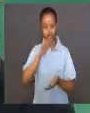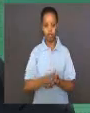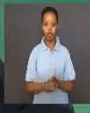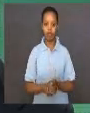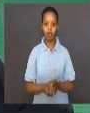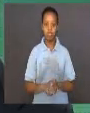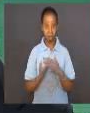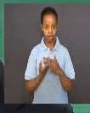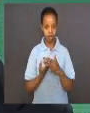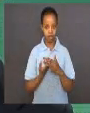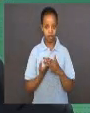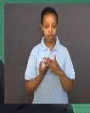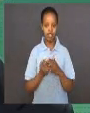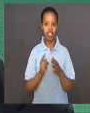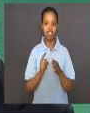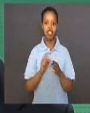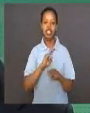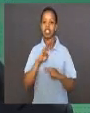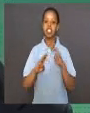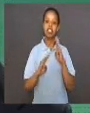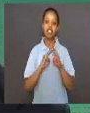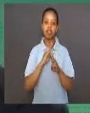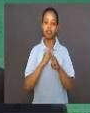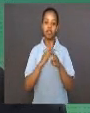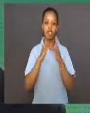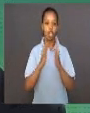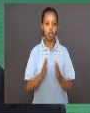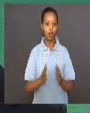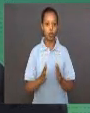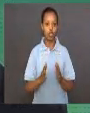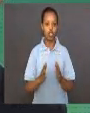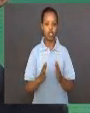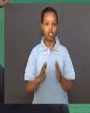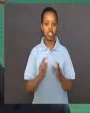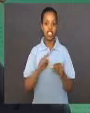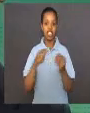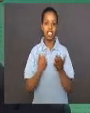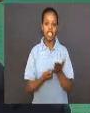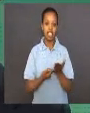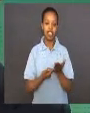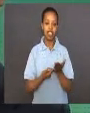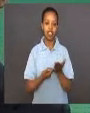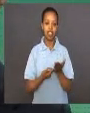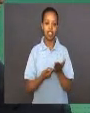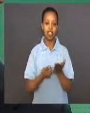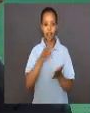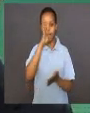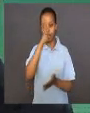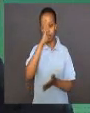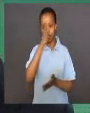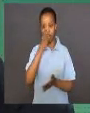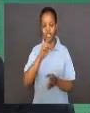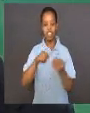We will be learning about the scientists who contributed to the discovery